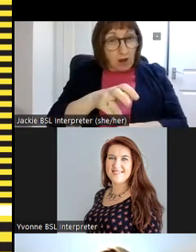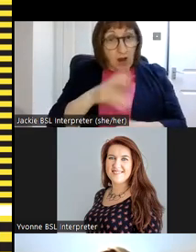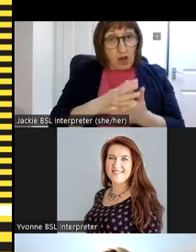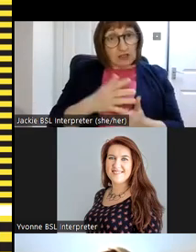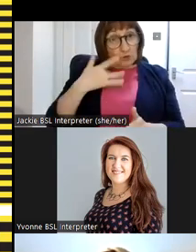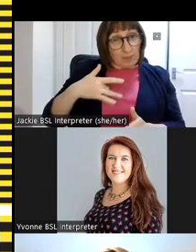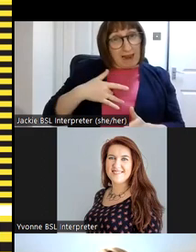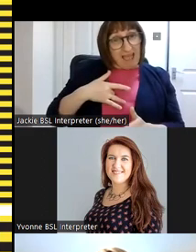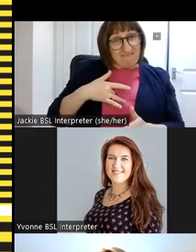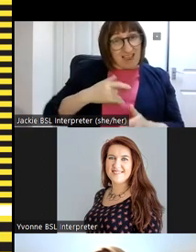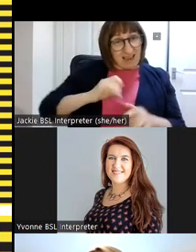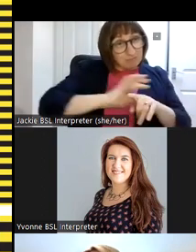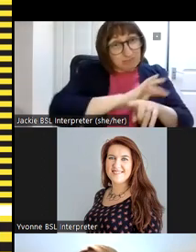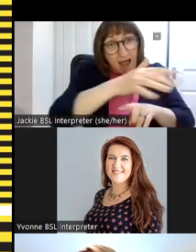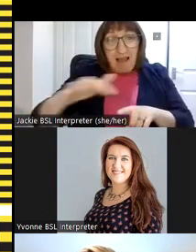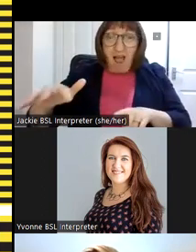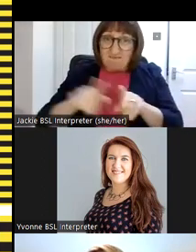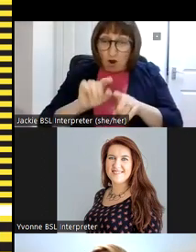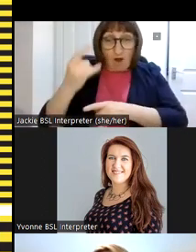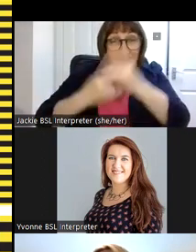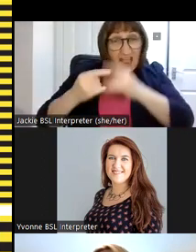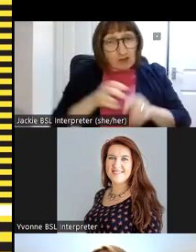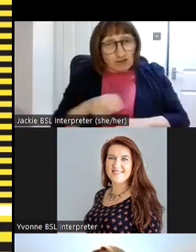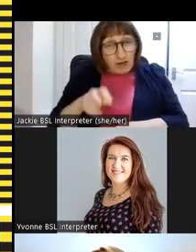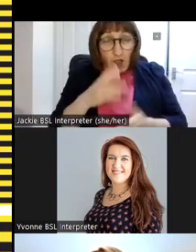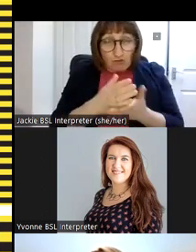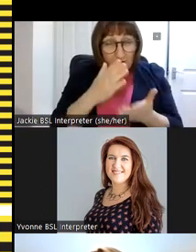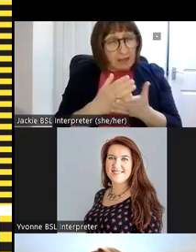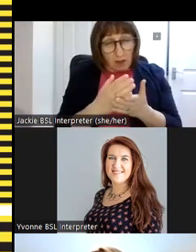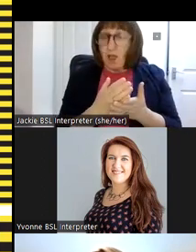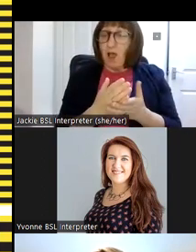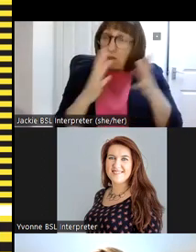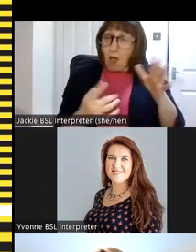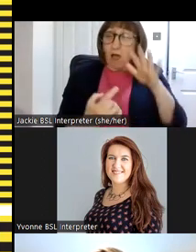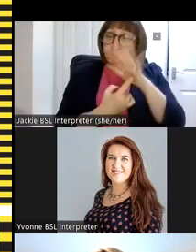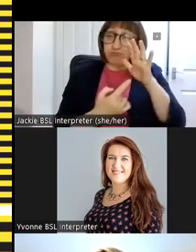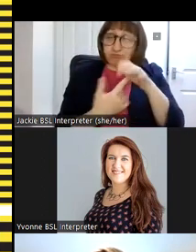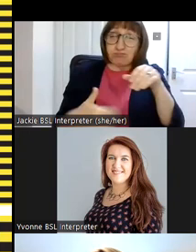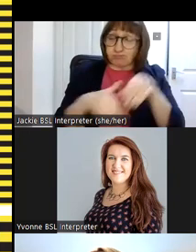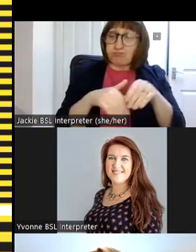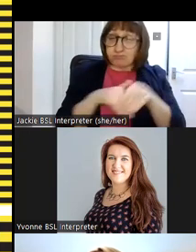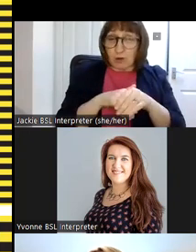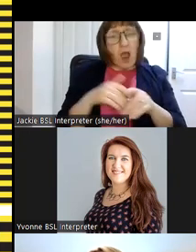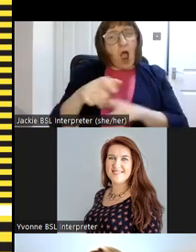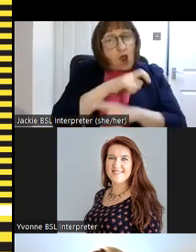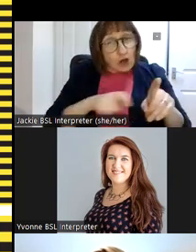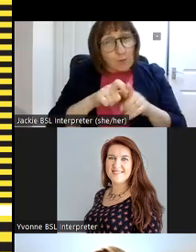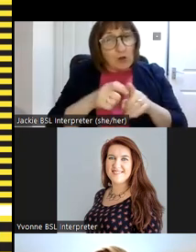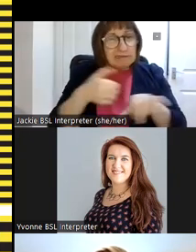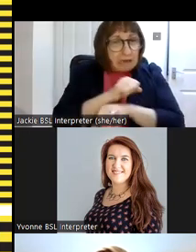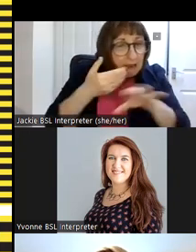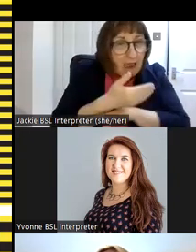archives uh the living archive of our heritage trails is really playing a large part in community efforts